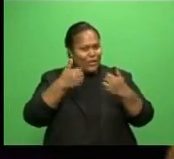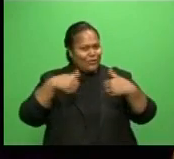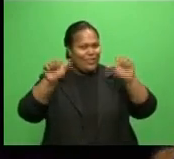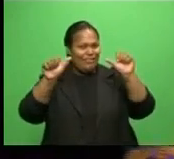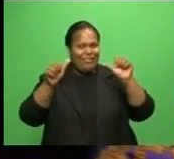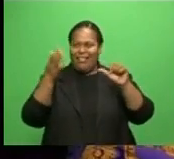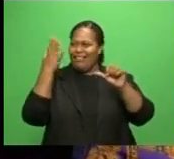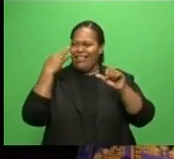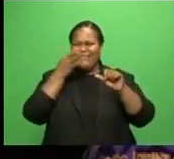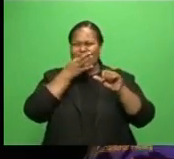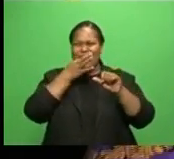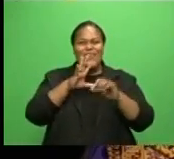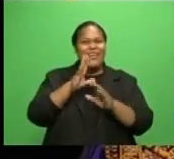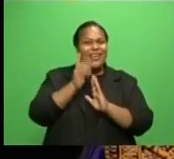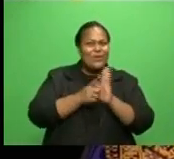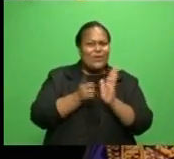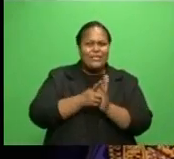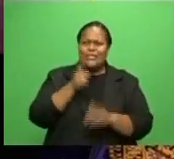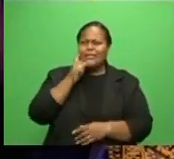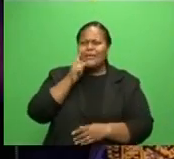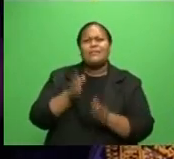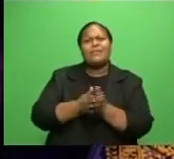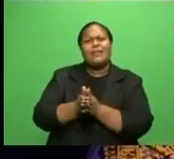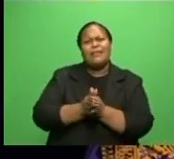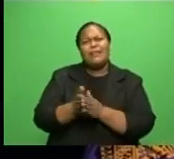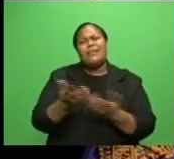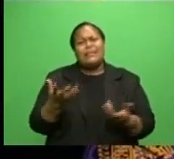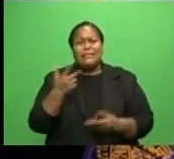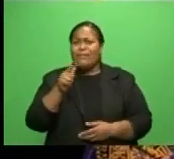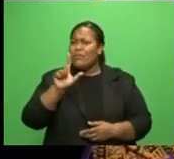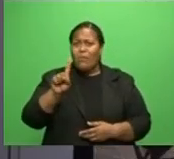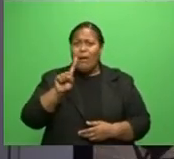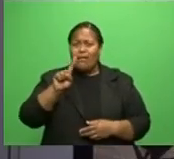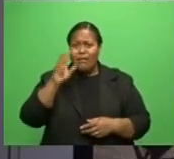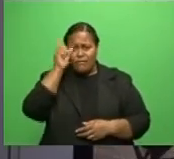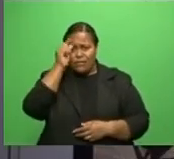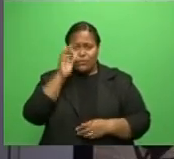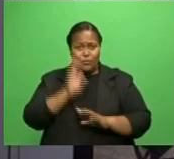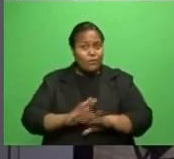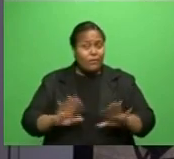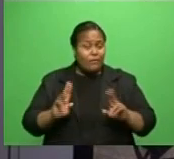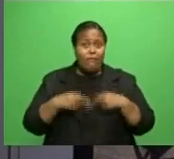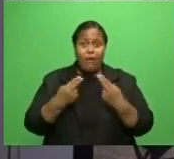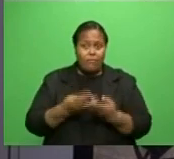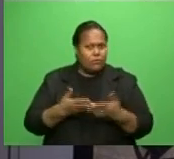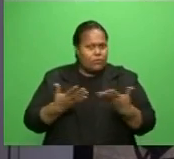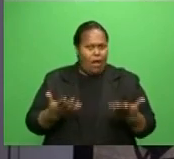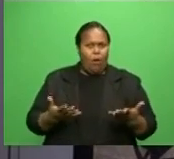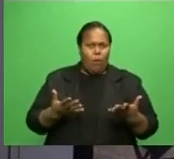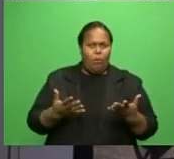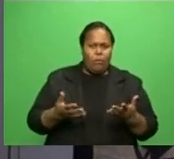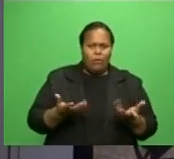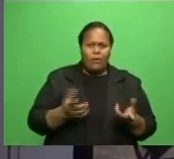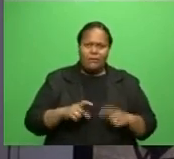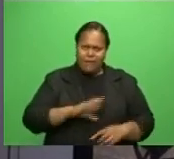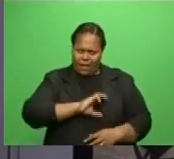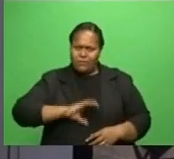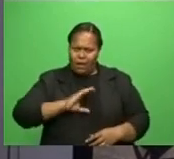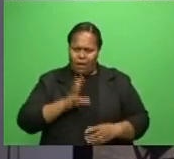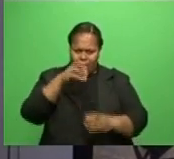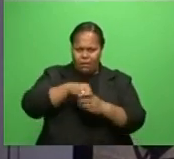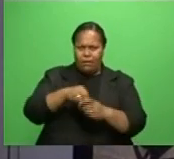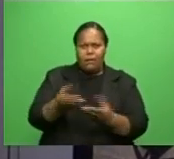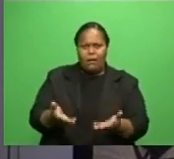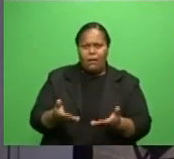are 71 Fijian children and their families battling cancer at the moment and it's really important